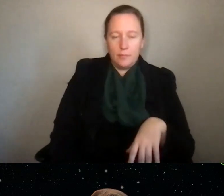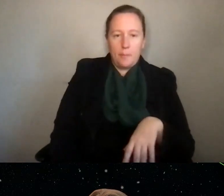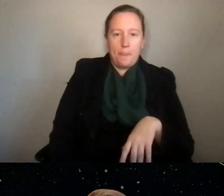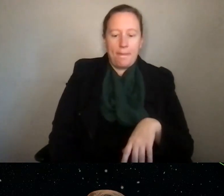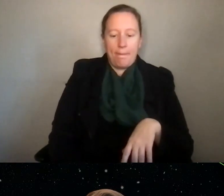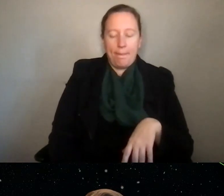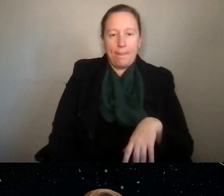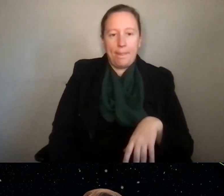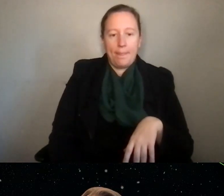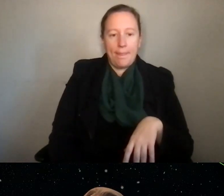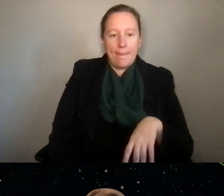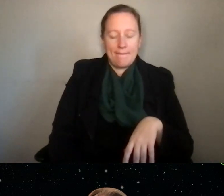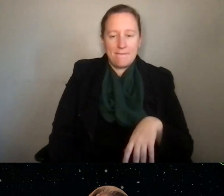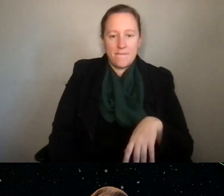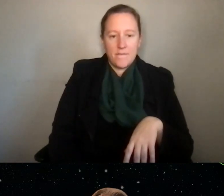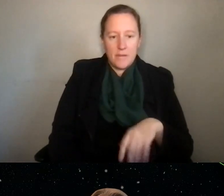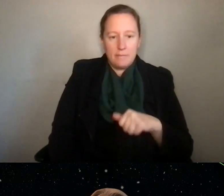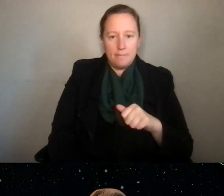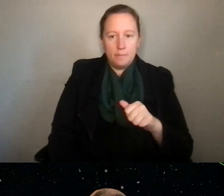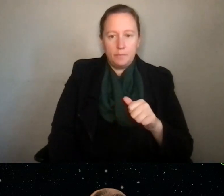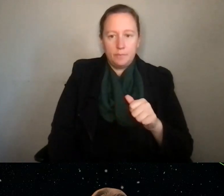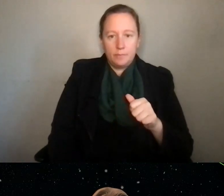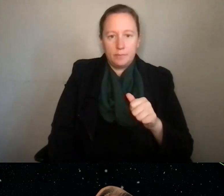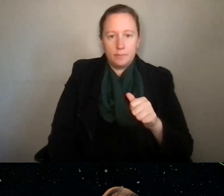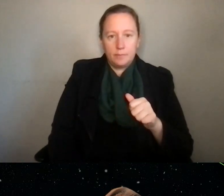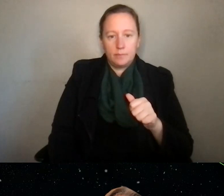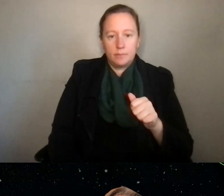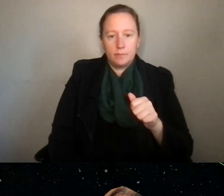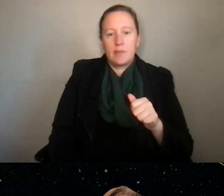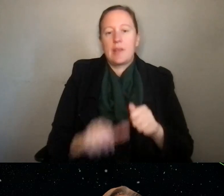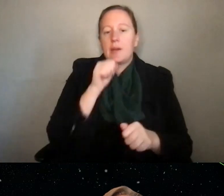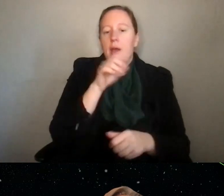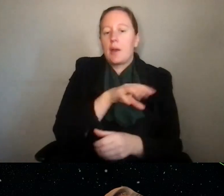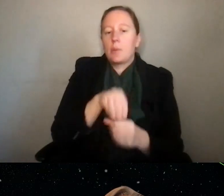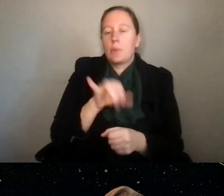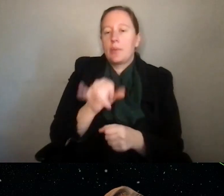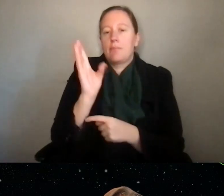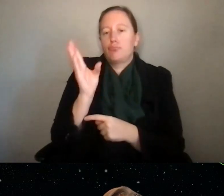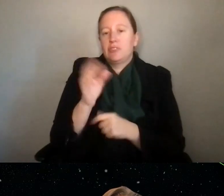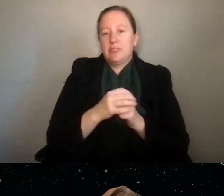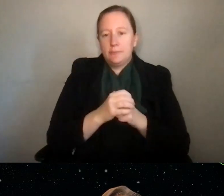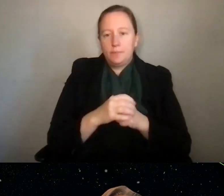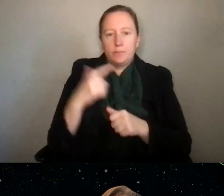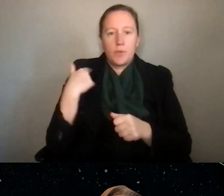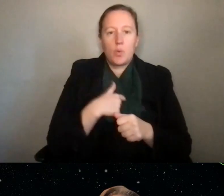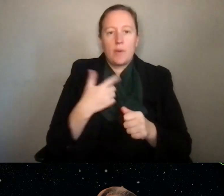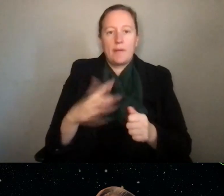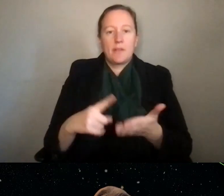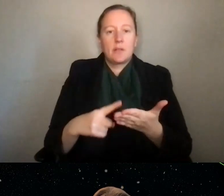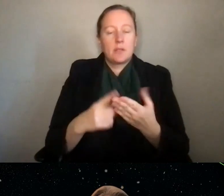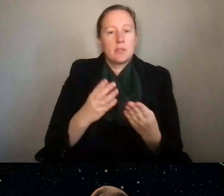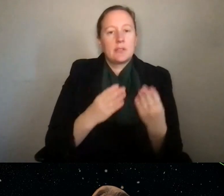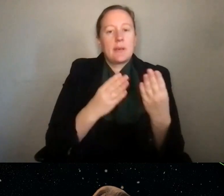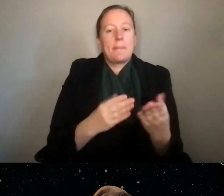couple of things I also wanted to raise that didn't make it into the presentation. We talked a lot about submitting